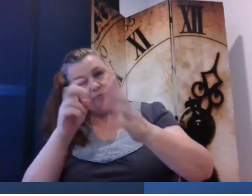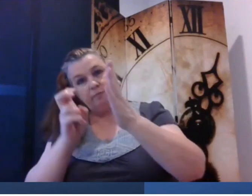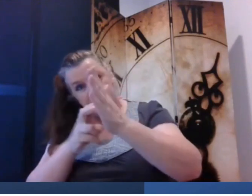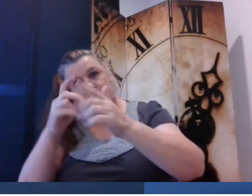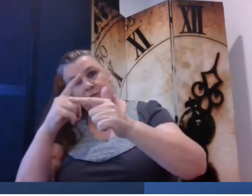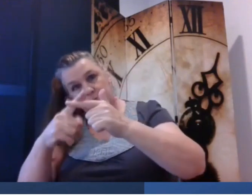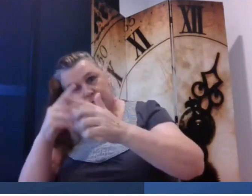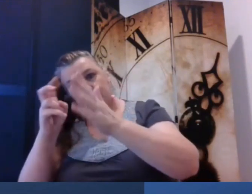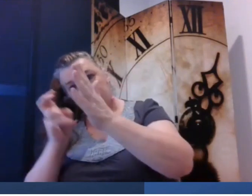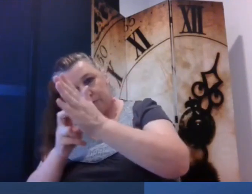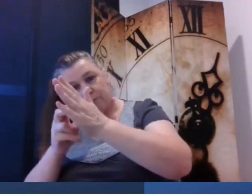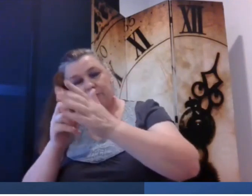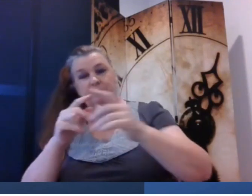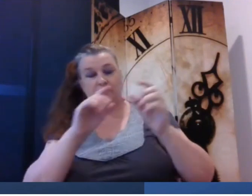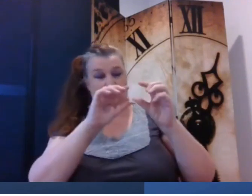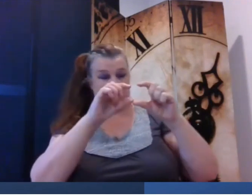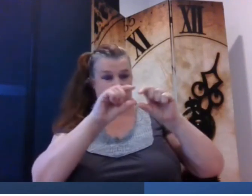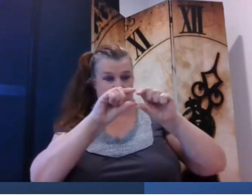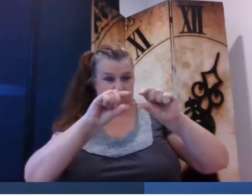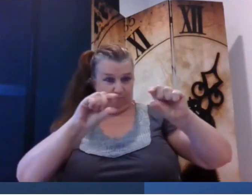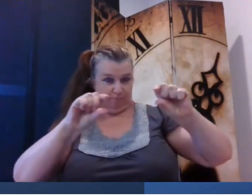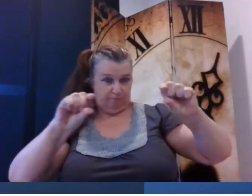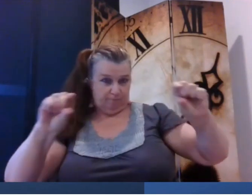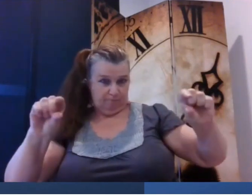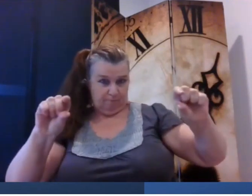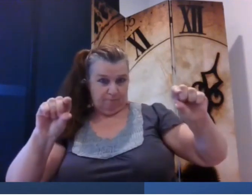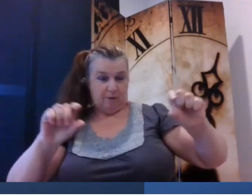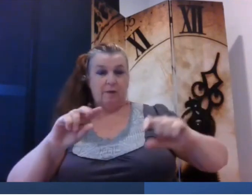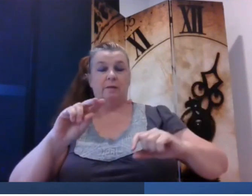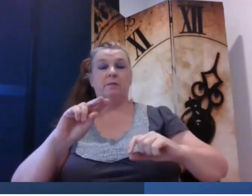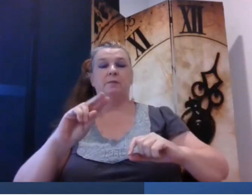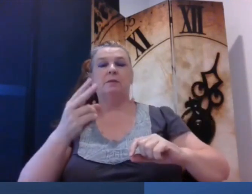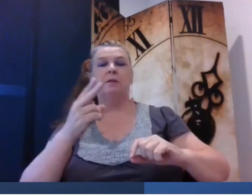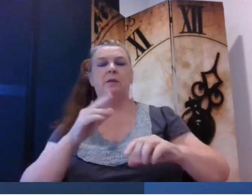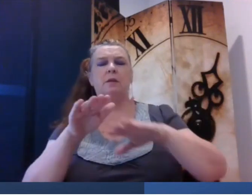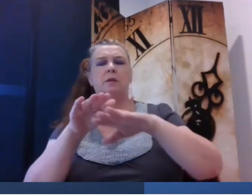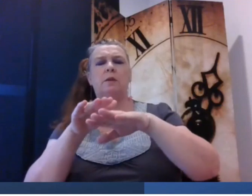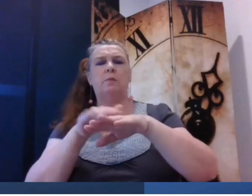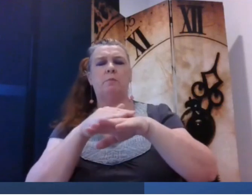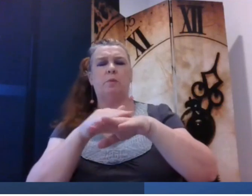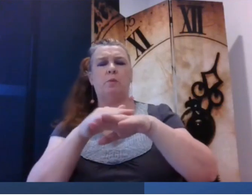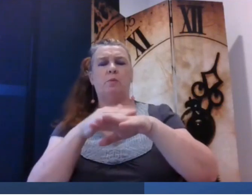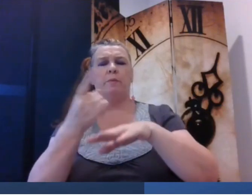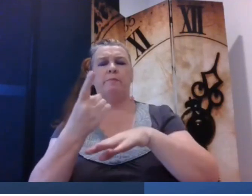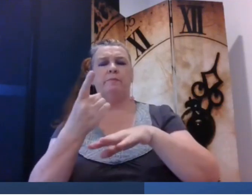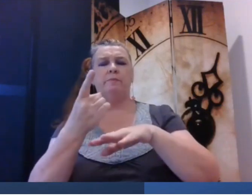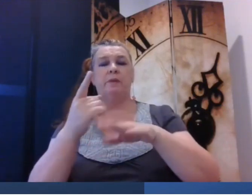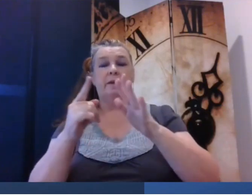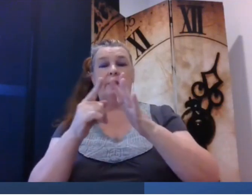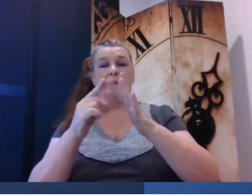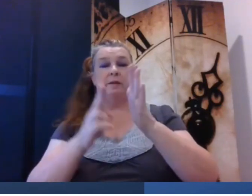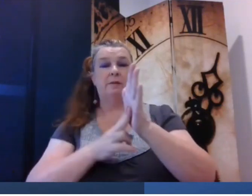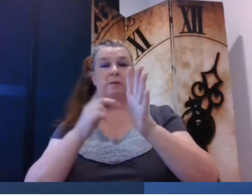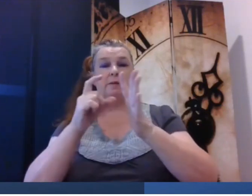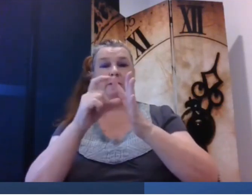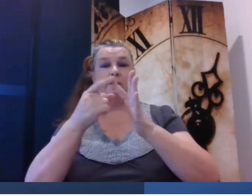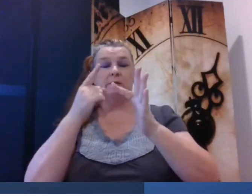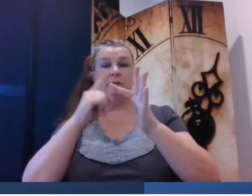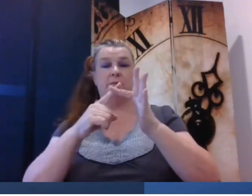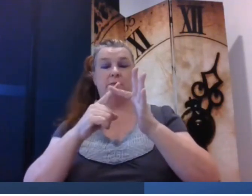expanded form so expanded notes so seven times seven times seven or something times something times something that's expanded